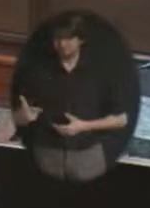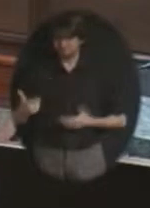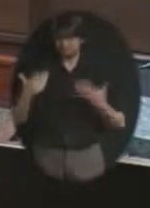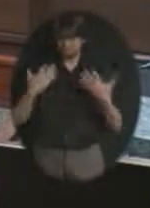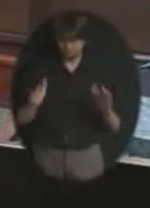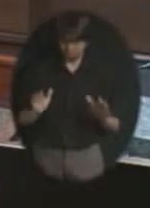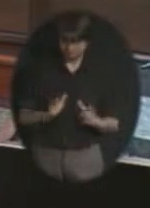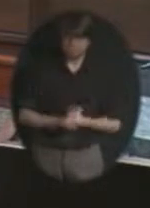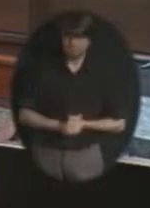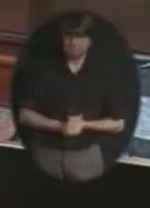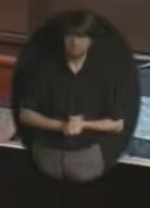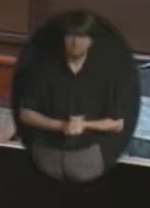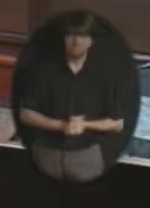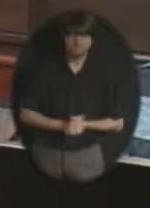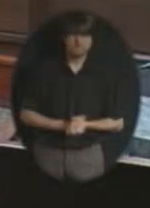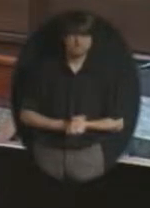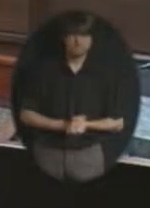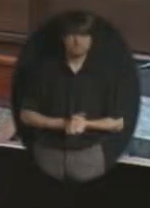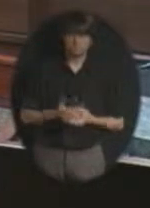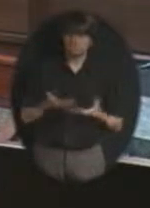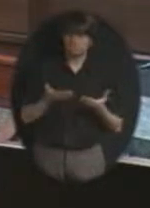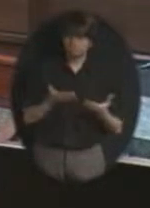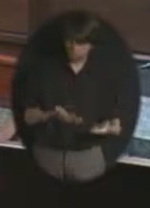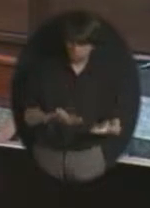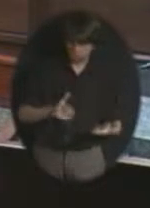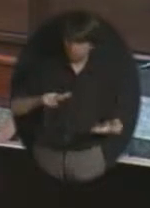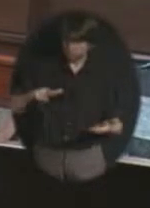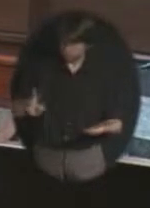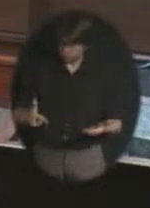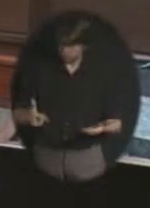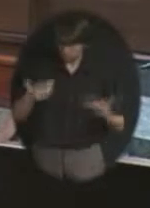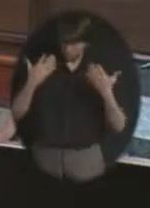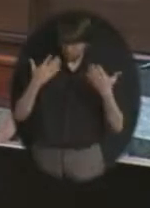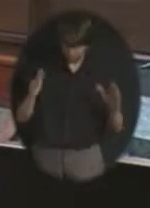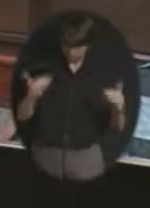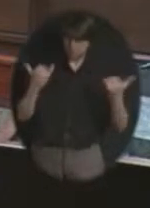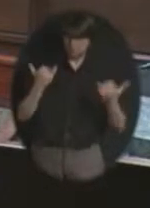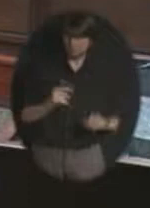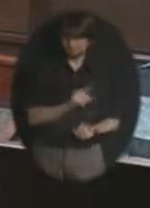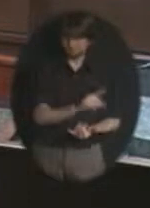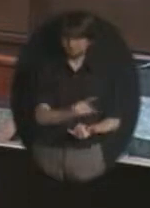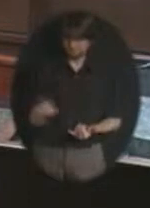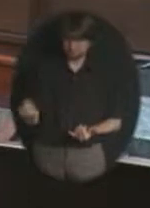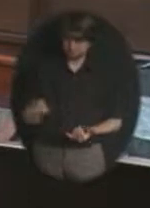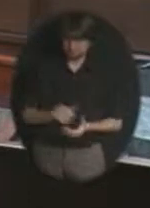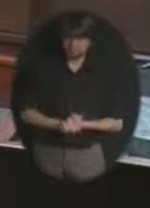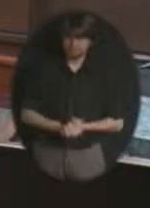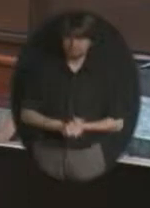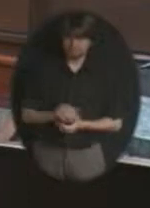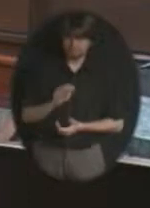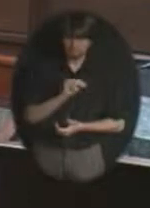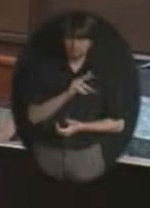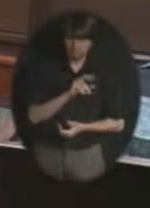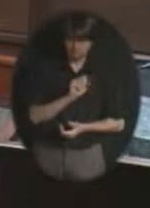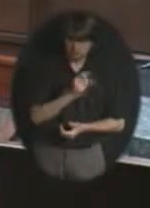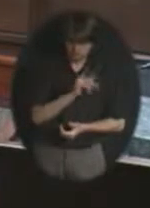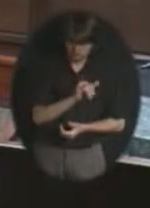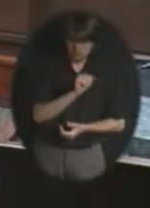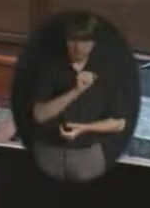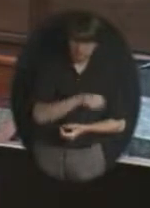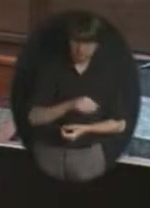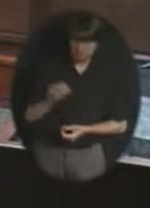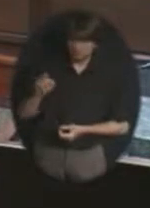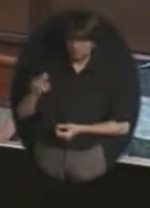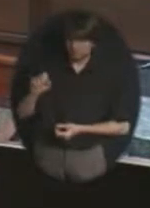Ms. Hibbs, I have a motion by Dr. Daniels and a second by Mr. Polin. Would you call the roll, please? Yes. Ms. Ashley. Yes. Mrs. Felter.